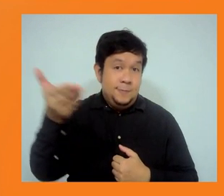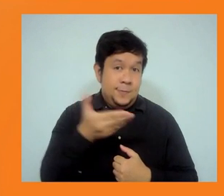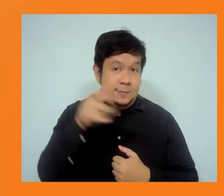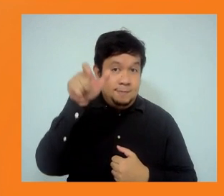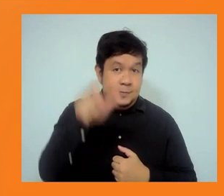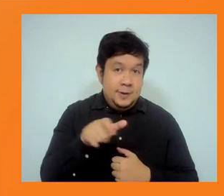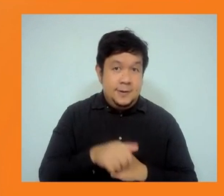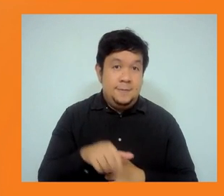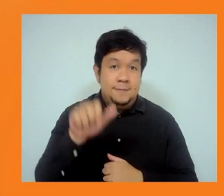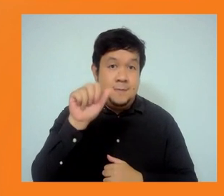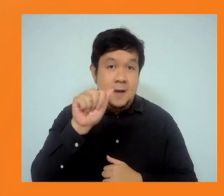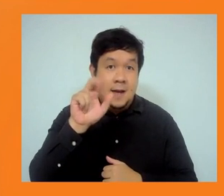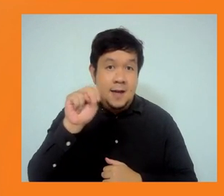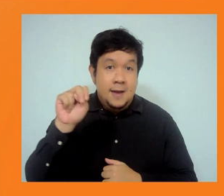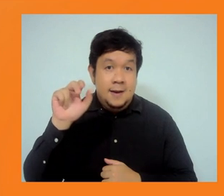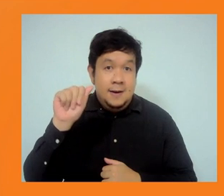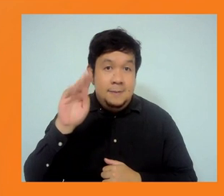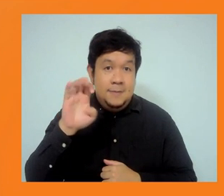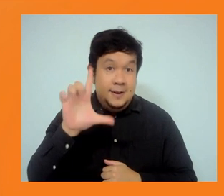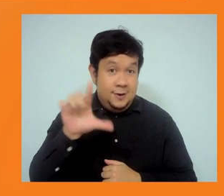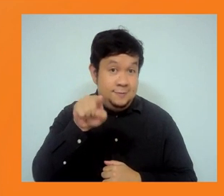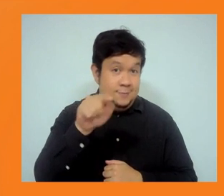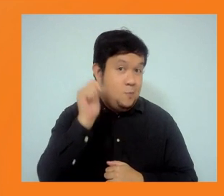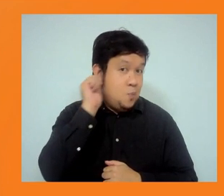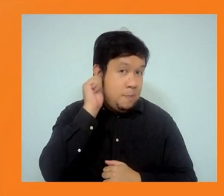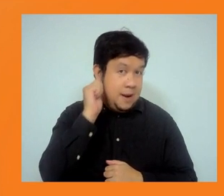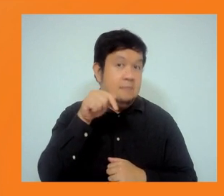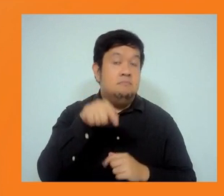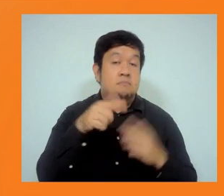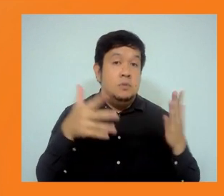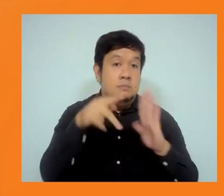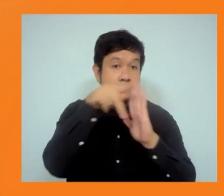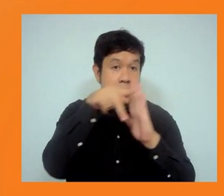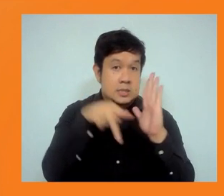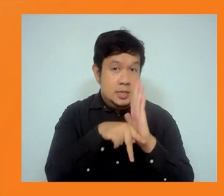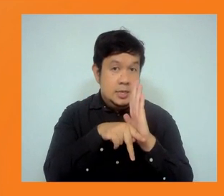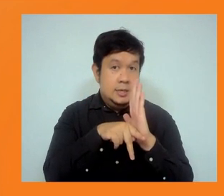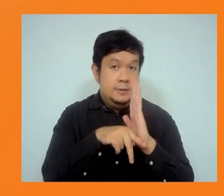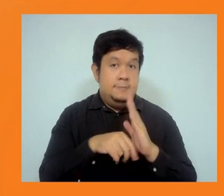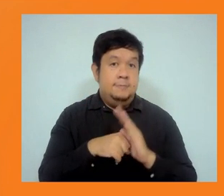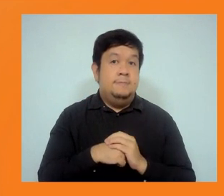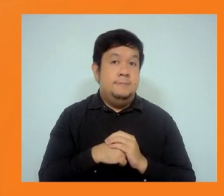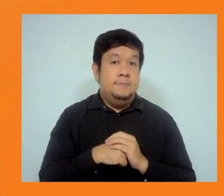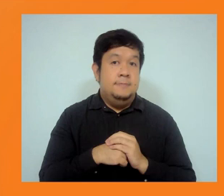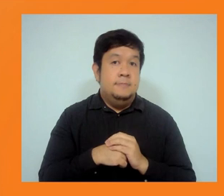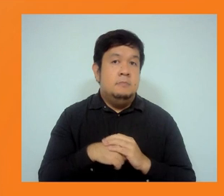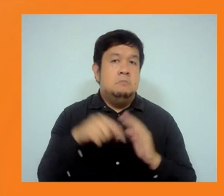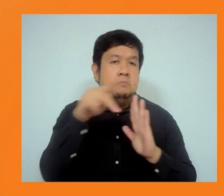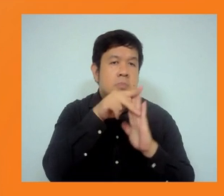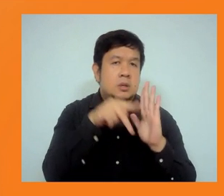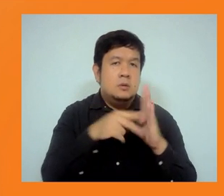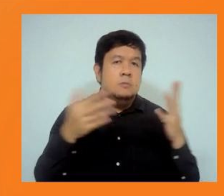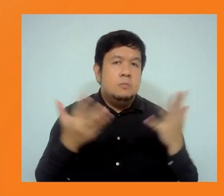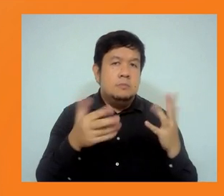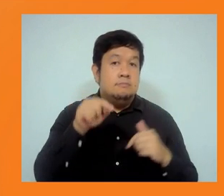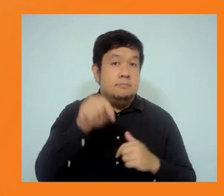into the policy architecture, which is currently being proposed. Miss Annabel Pereiras is the NGO forum on ADB's